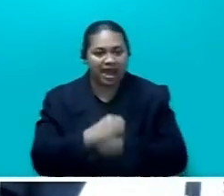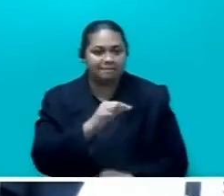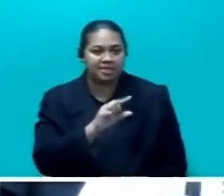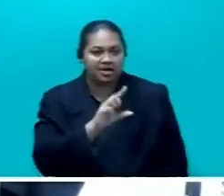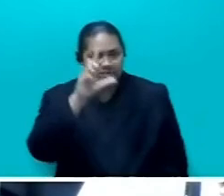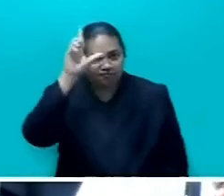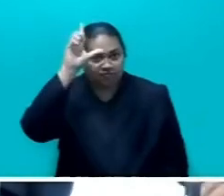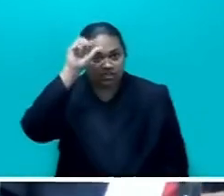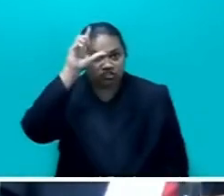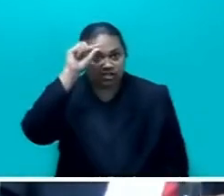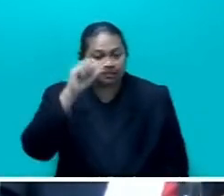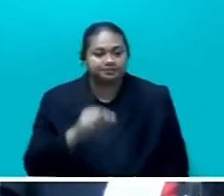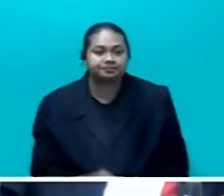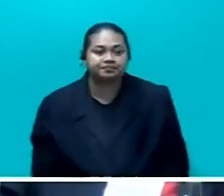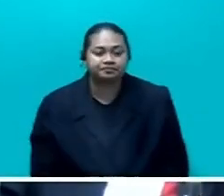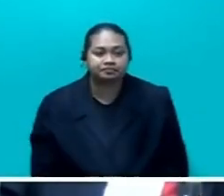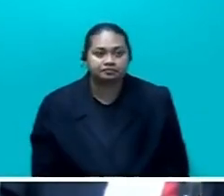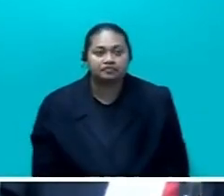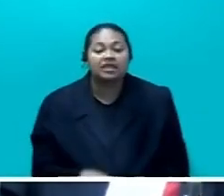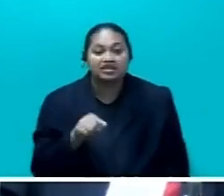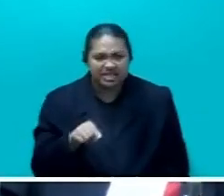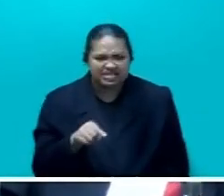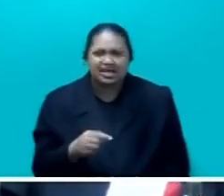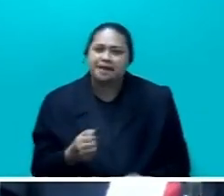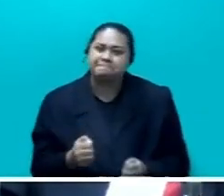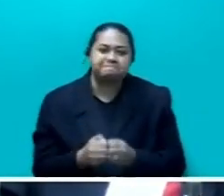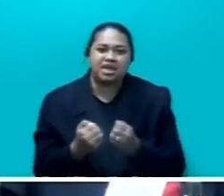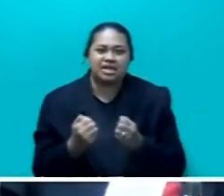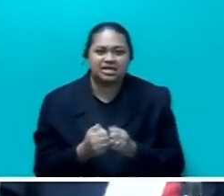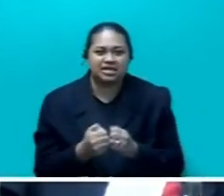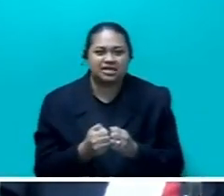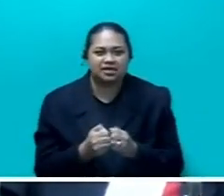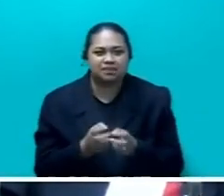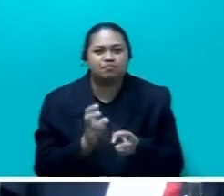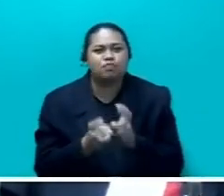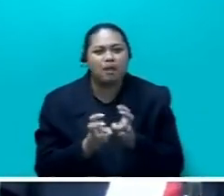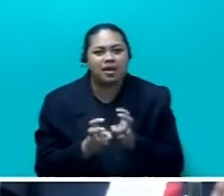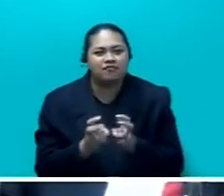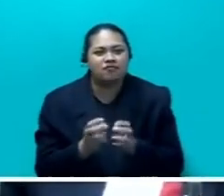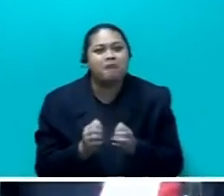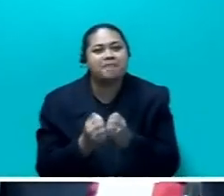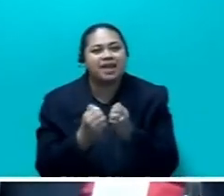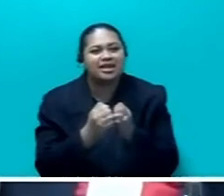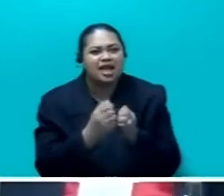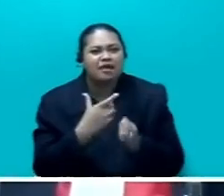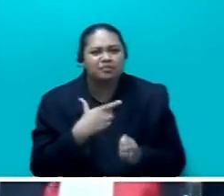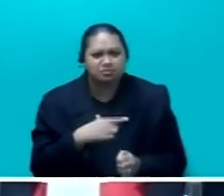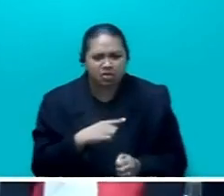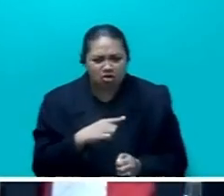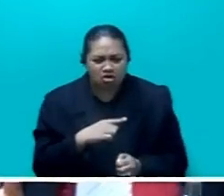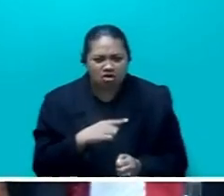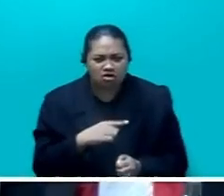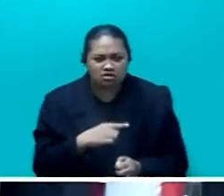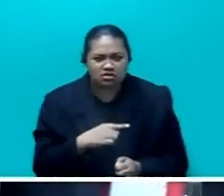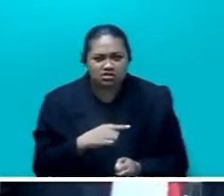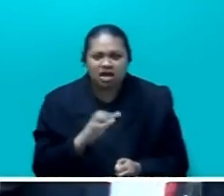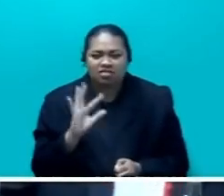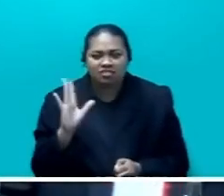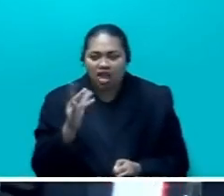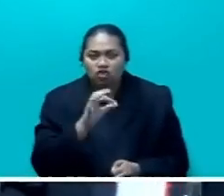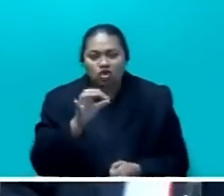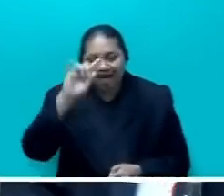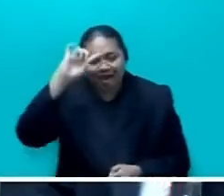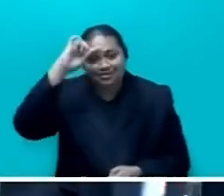And this has been a cause of many heartache for a lot of people because they do not seem to be able to understand